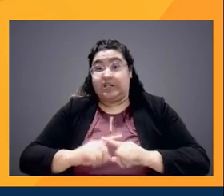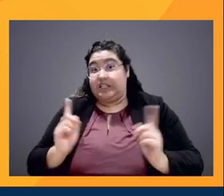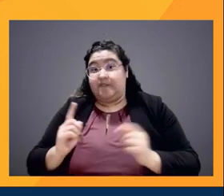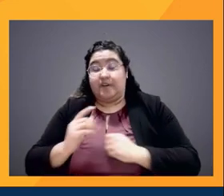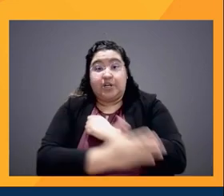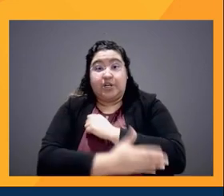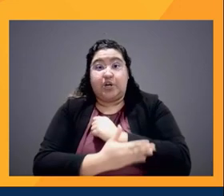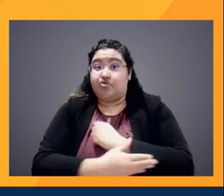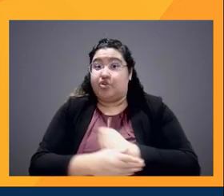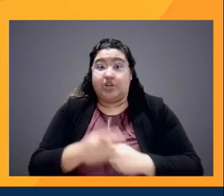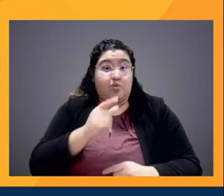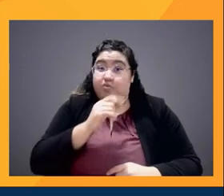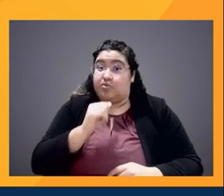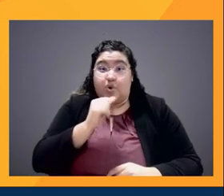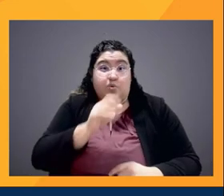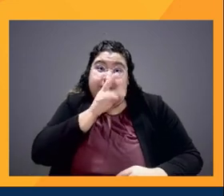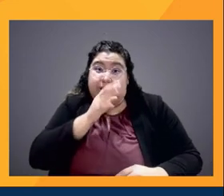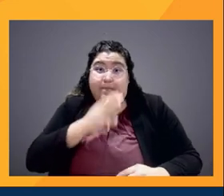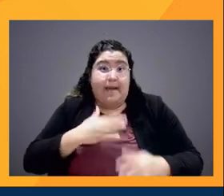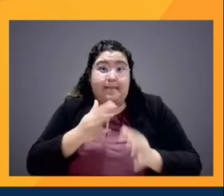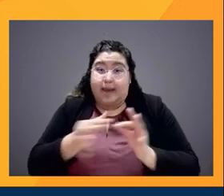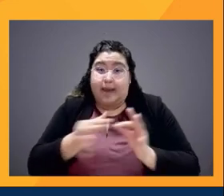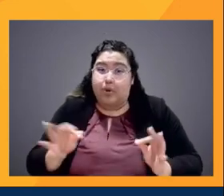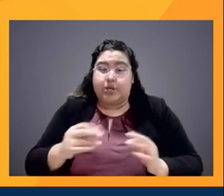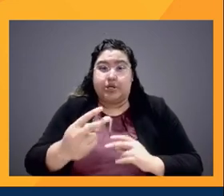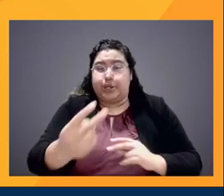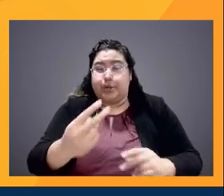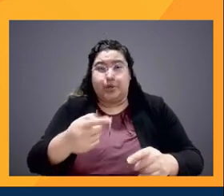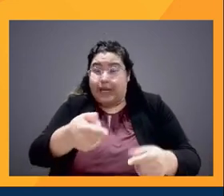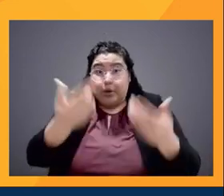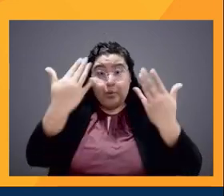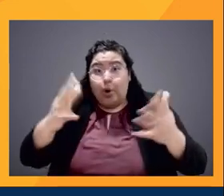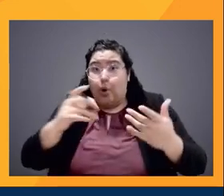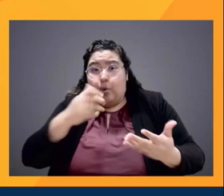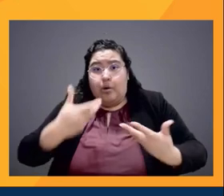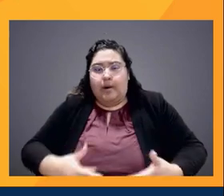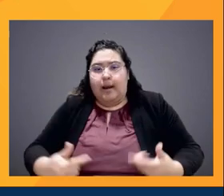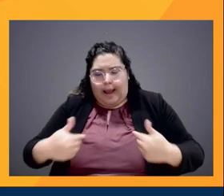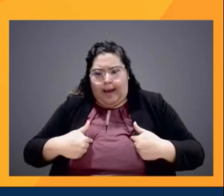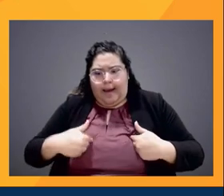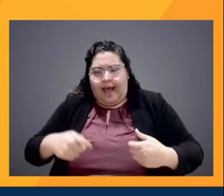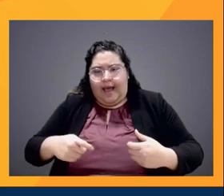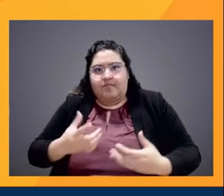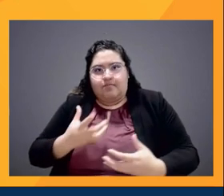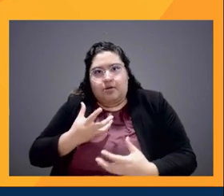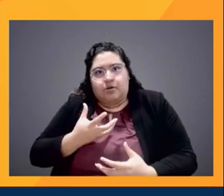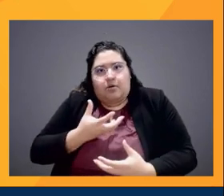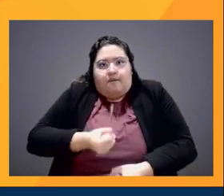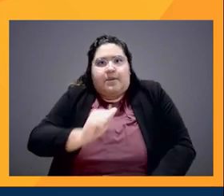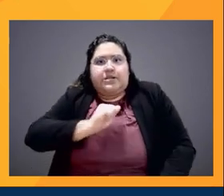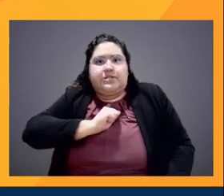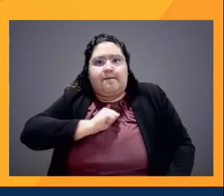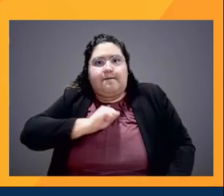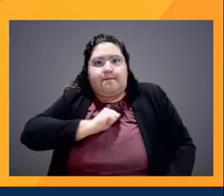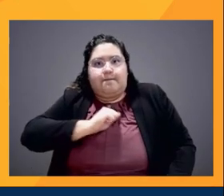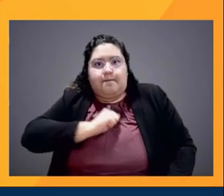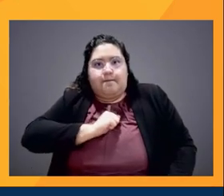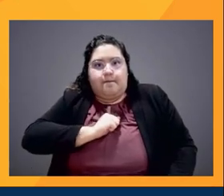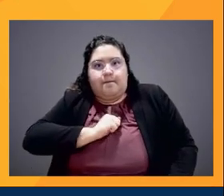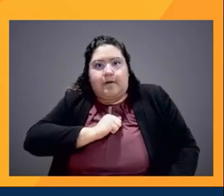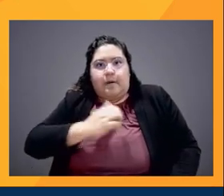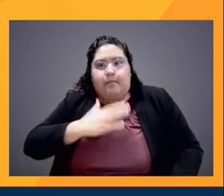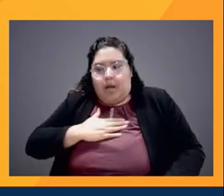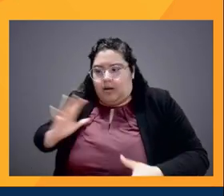from. Really like, they don't know you really have to be secure that you're, where you come from is quite unique